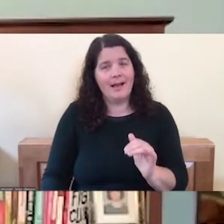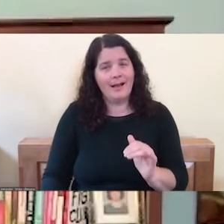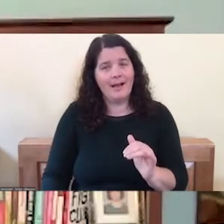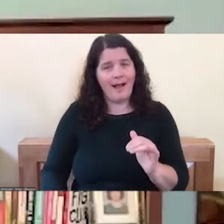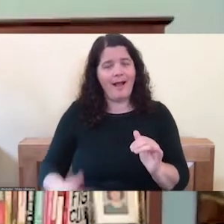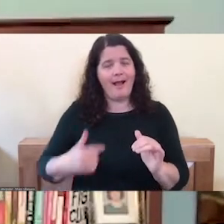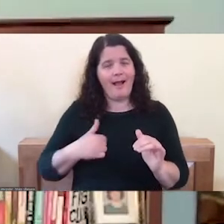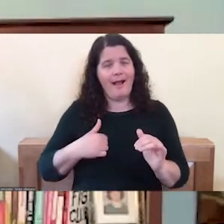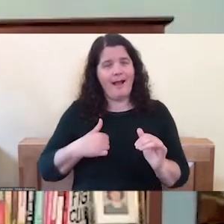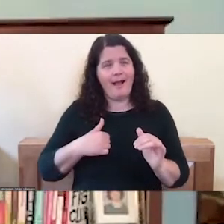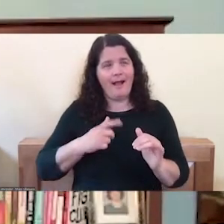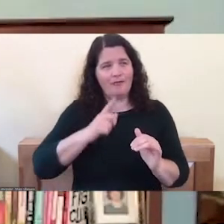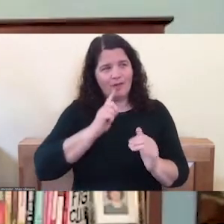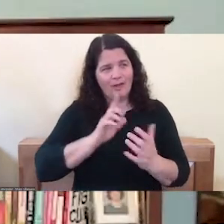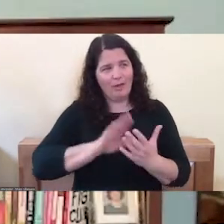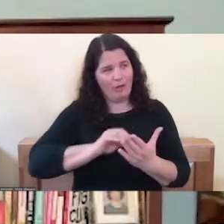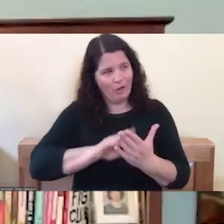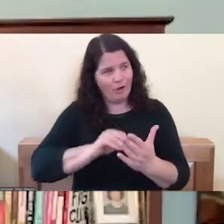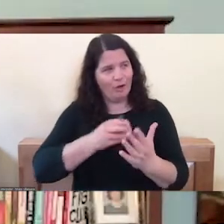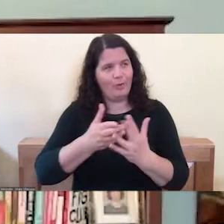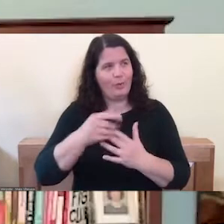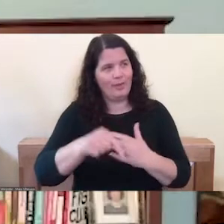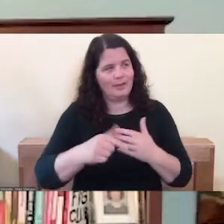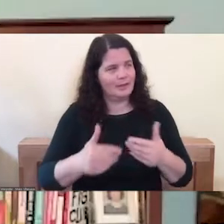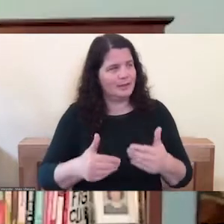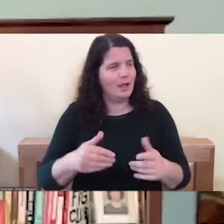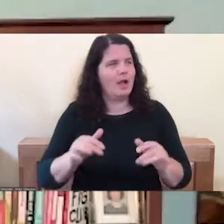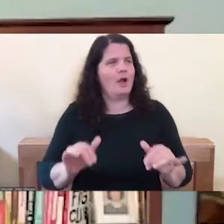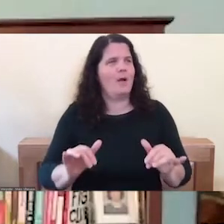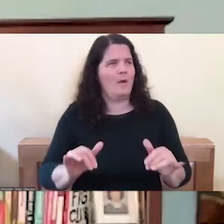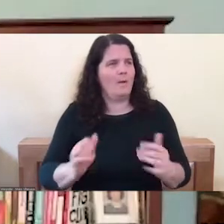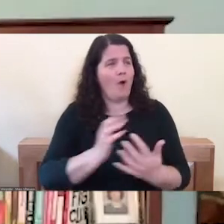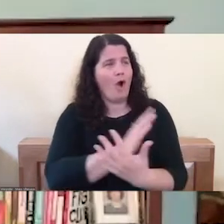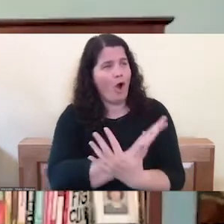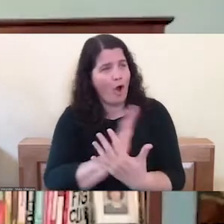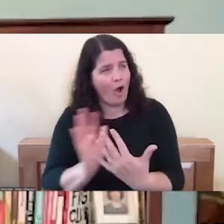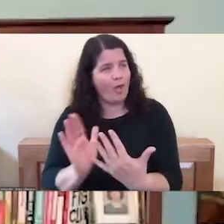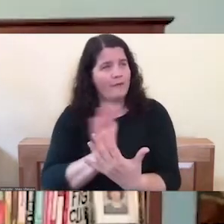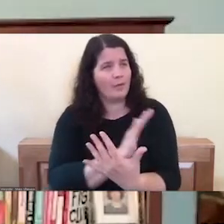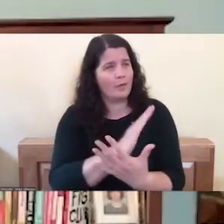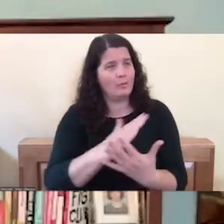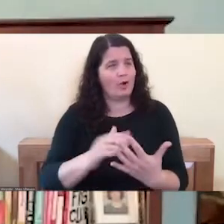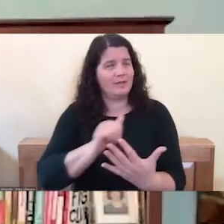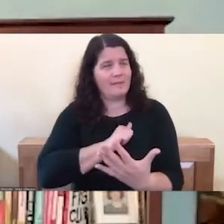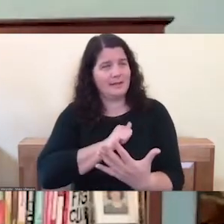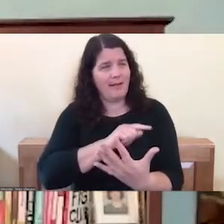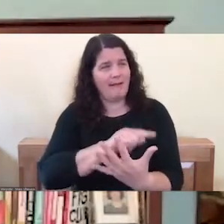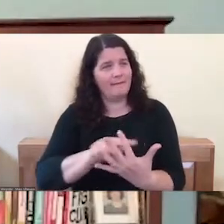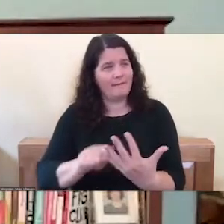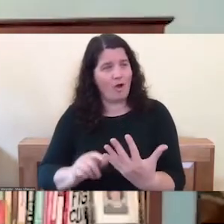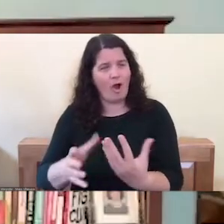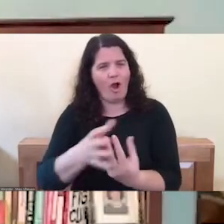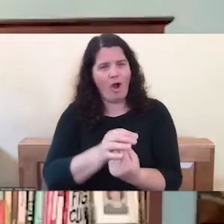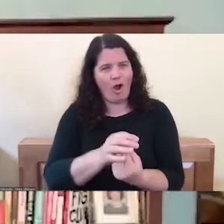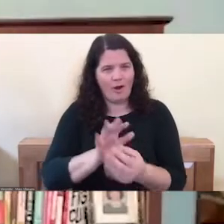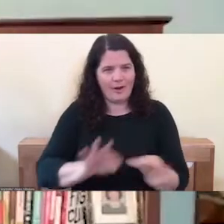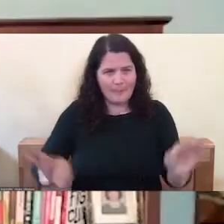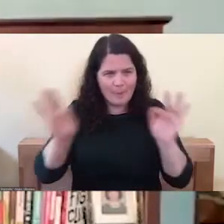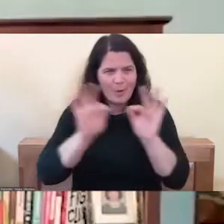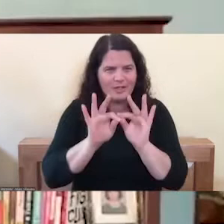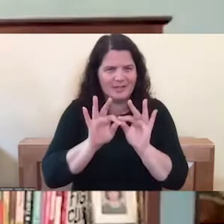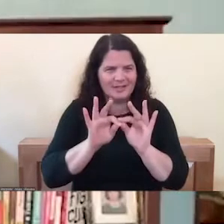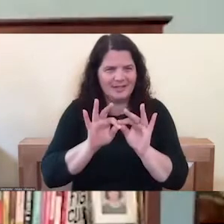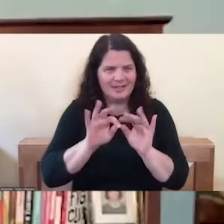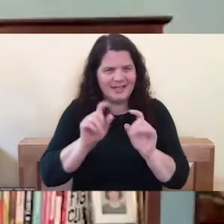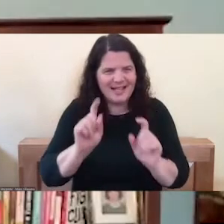came to see is that all these parts of ourselves actually do play an essential role and are necessary. Like I